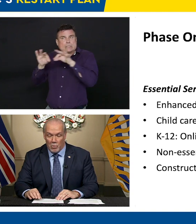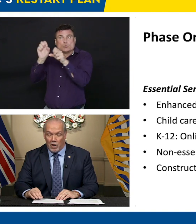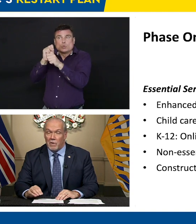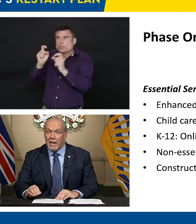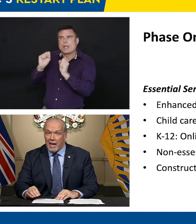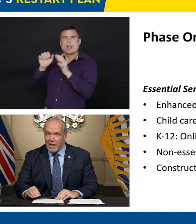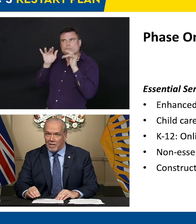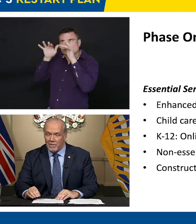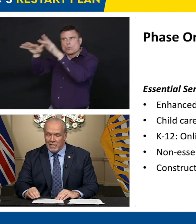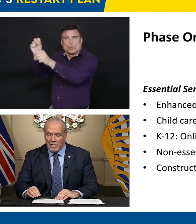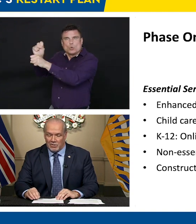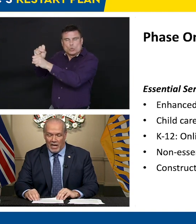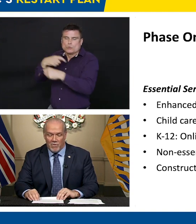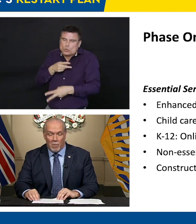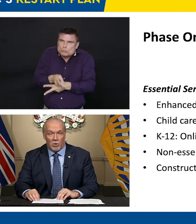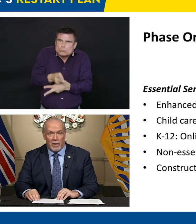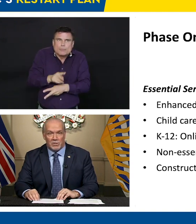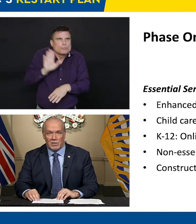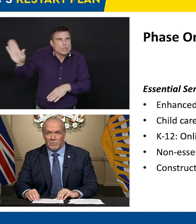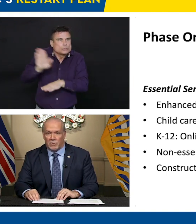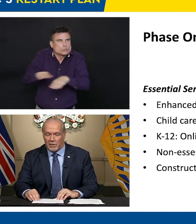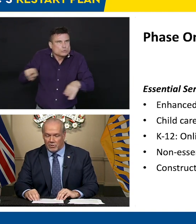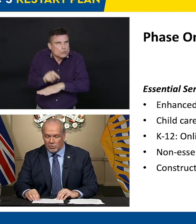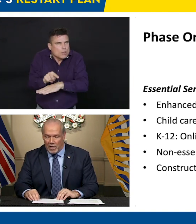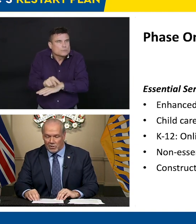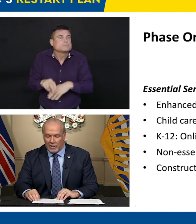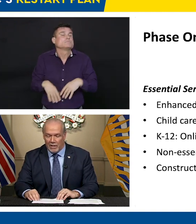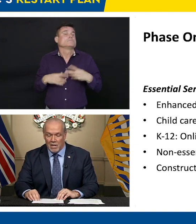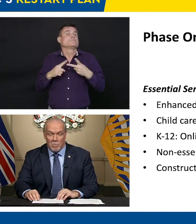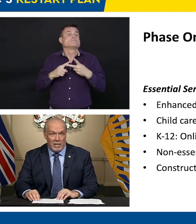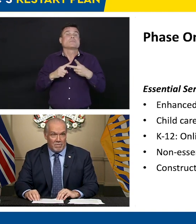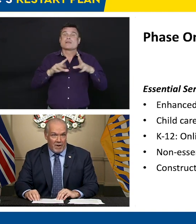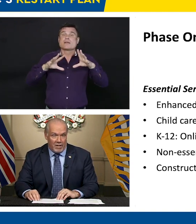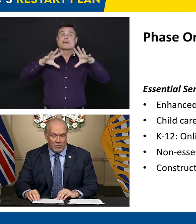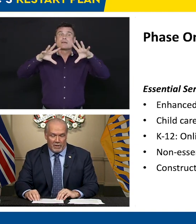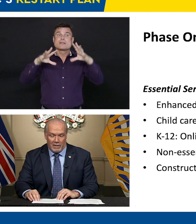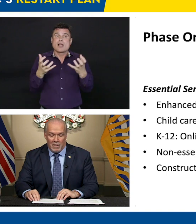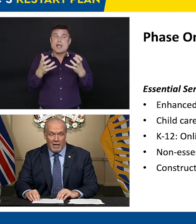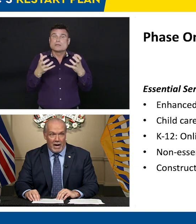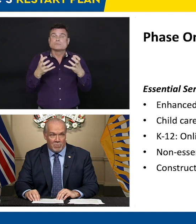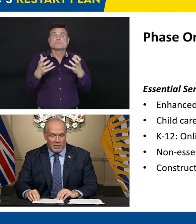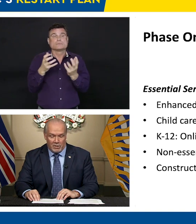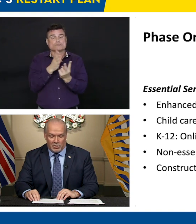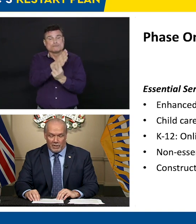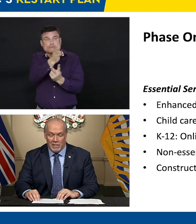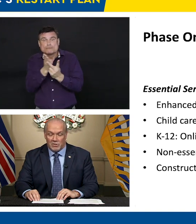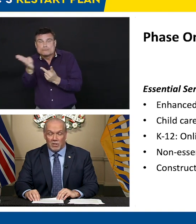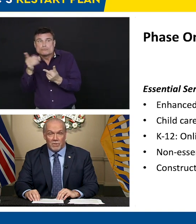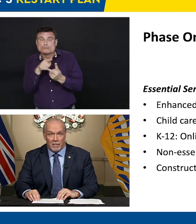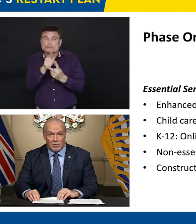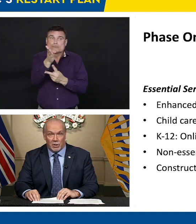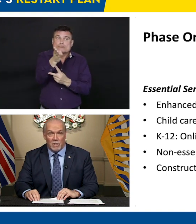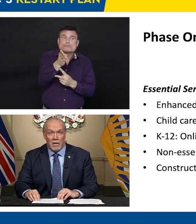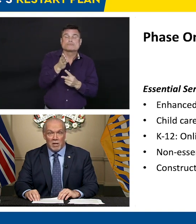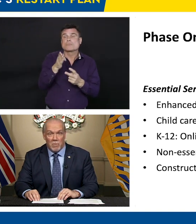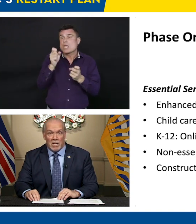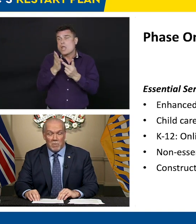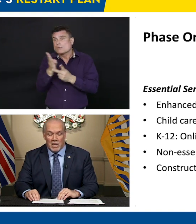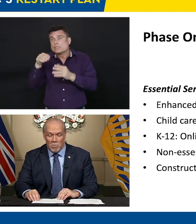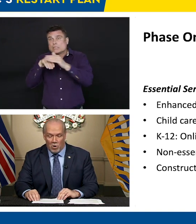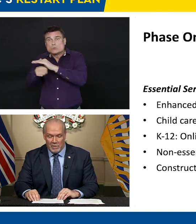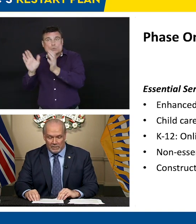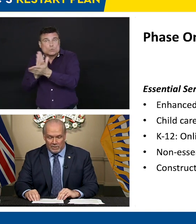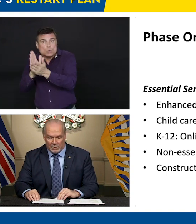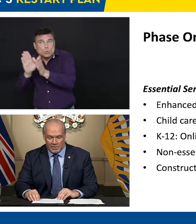We already have safe operations for construction, manufacturing, agriculture, silviculture, and